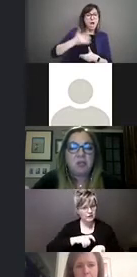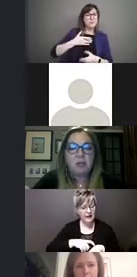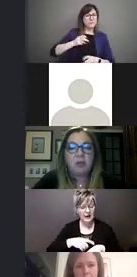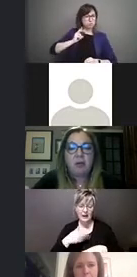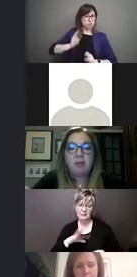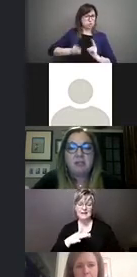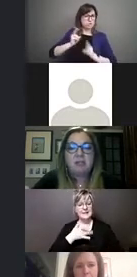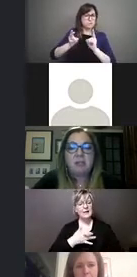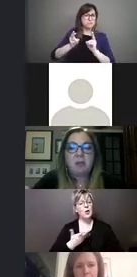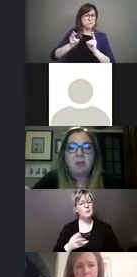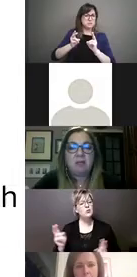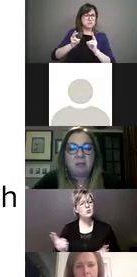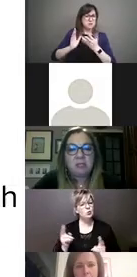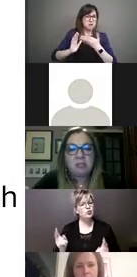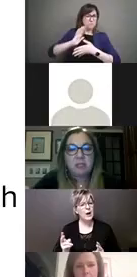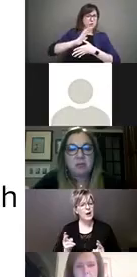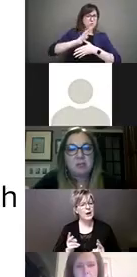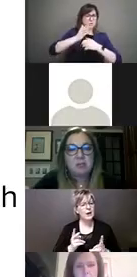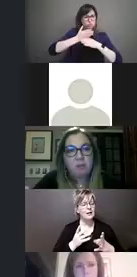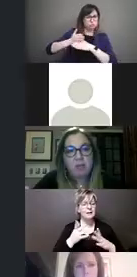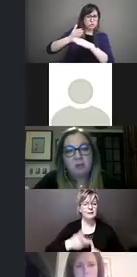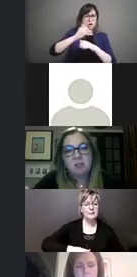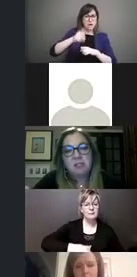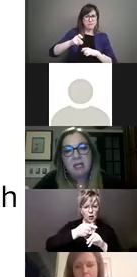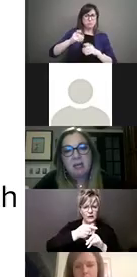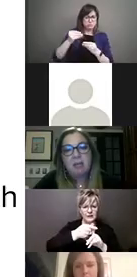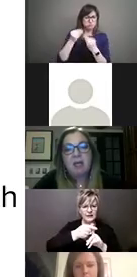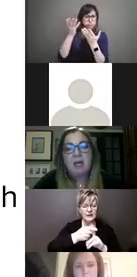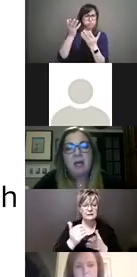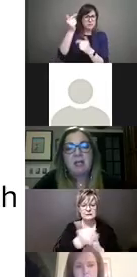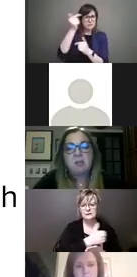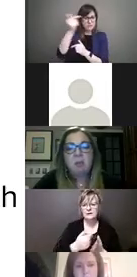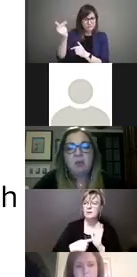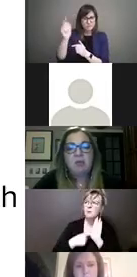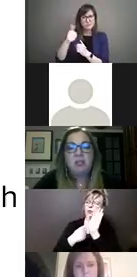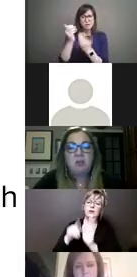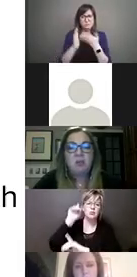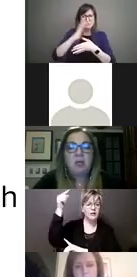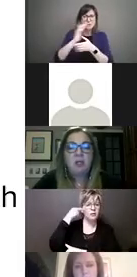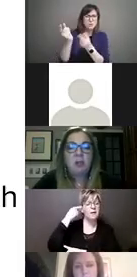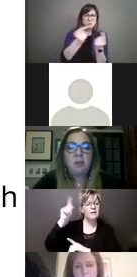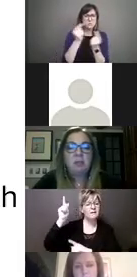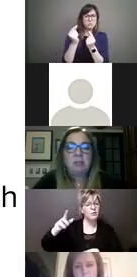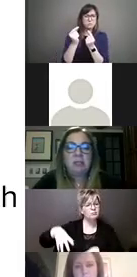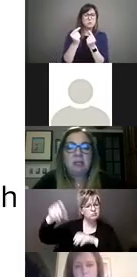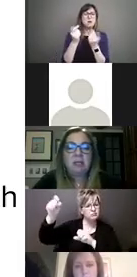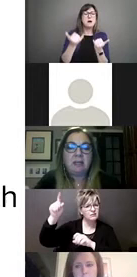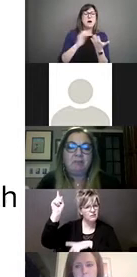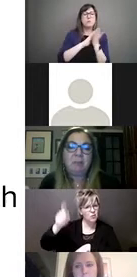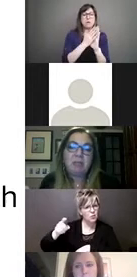shared priorities that we want governments and other decision makers to take up as we move into a new and